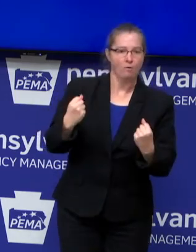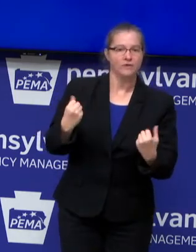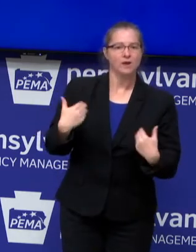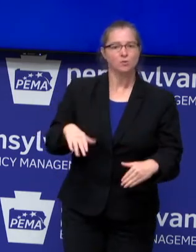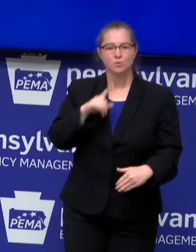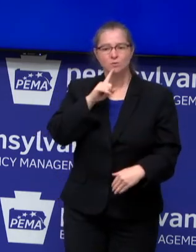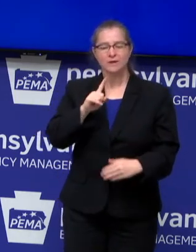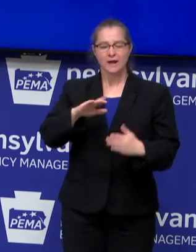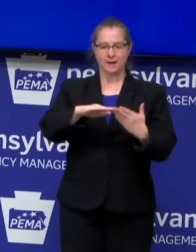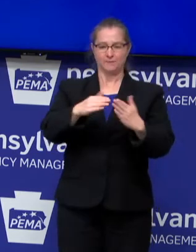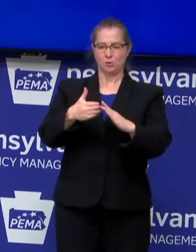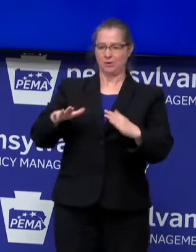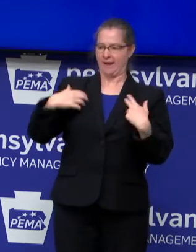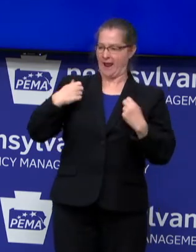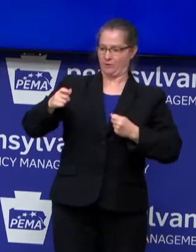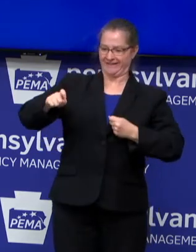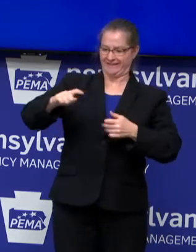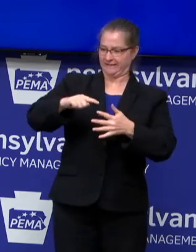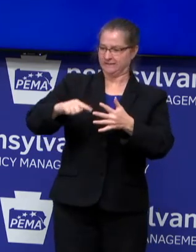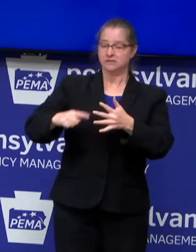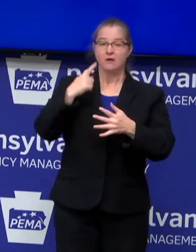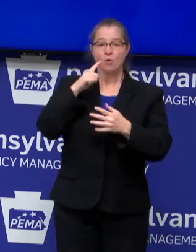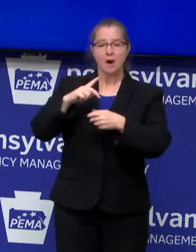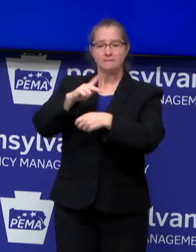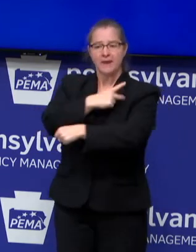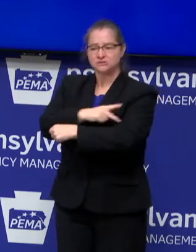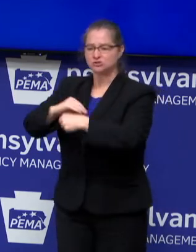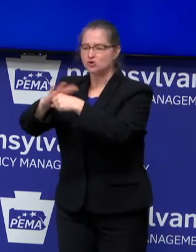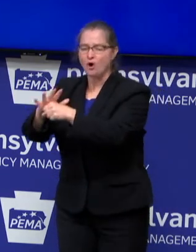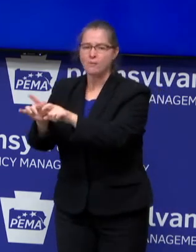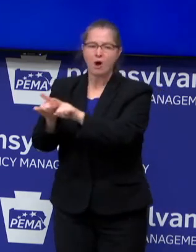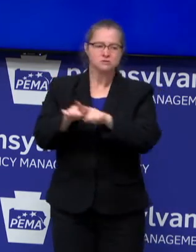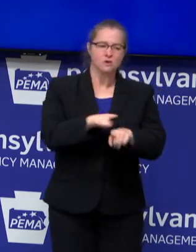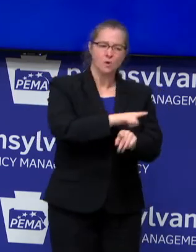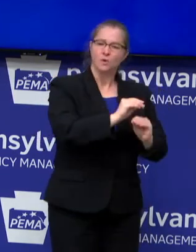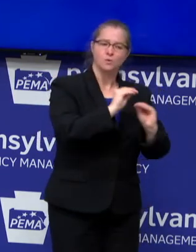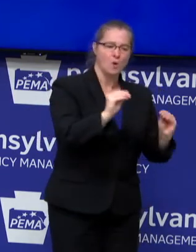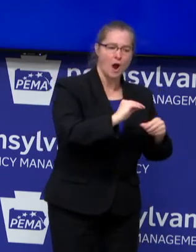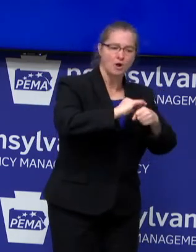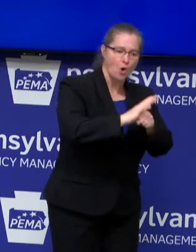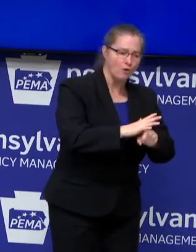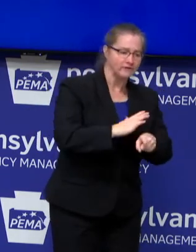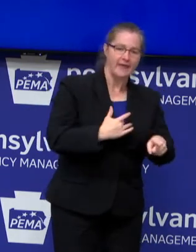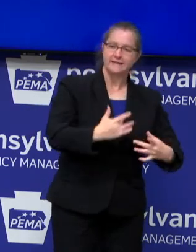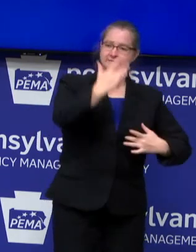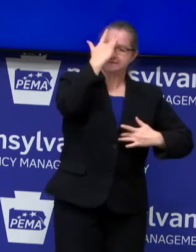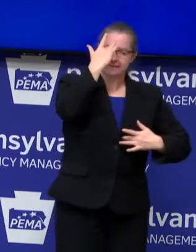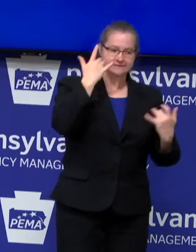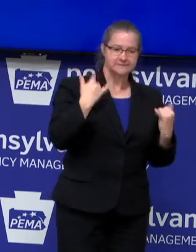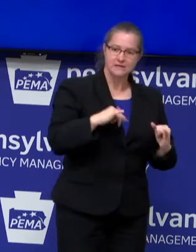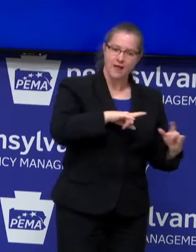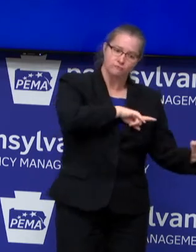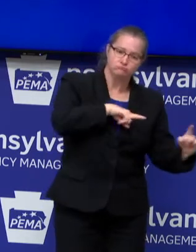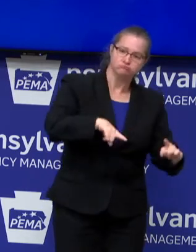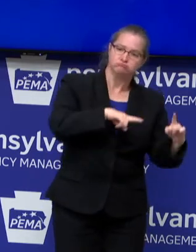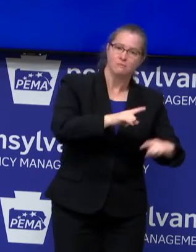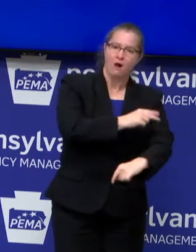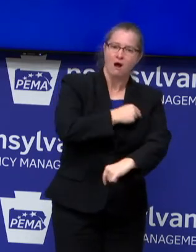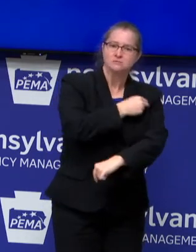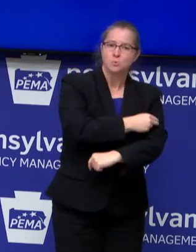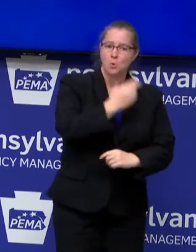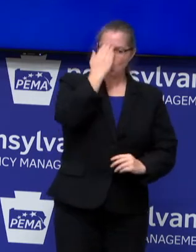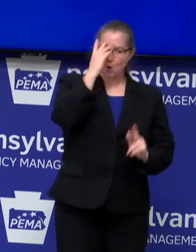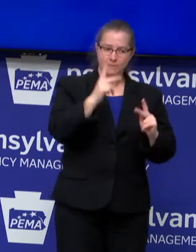health needs of the community, not just for the COVID patients, but even for the non-COVID patients. Because as we all know, the heart